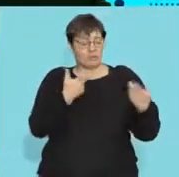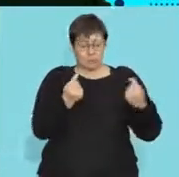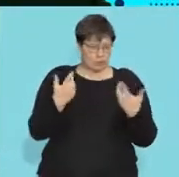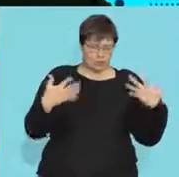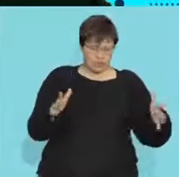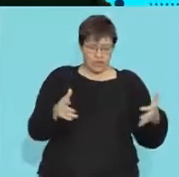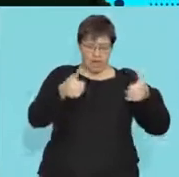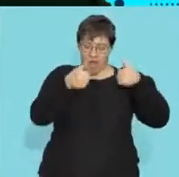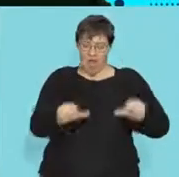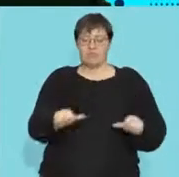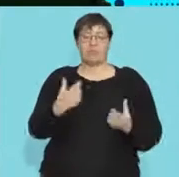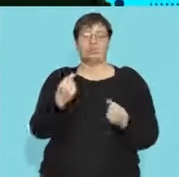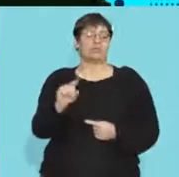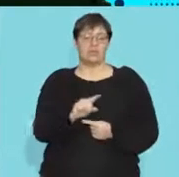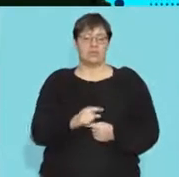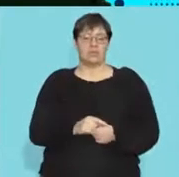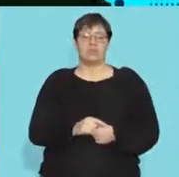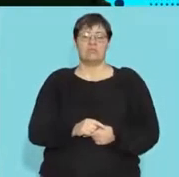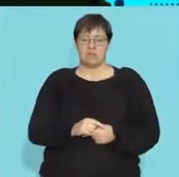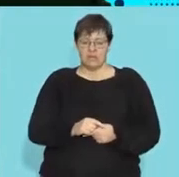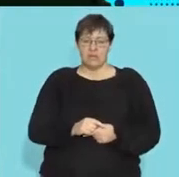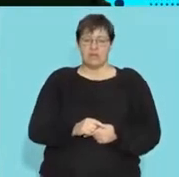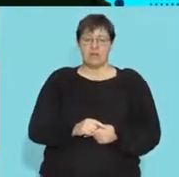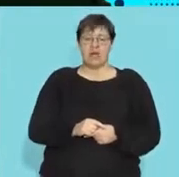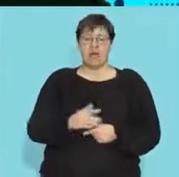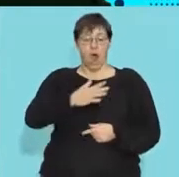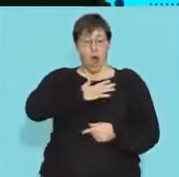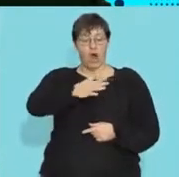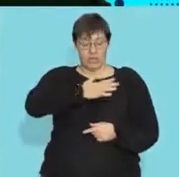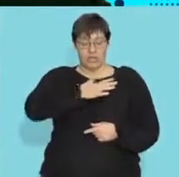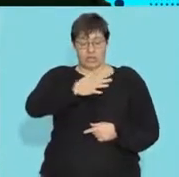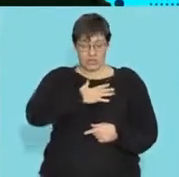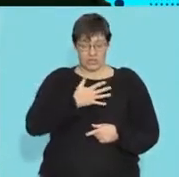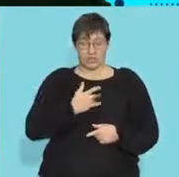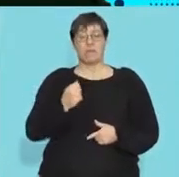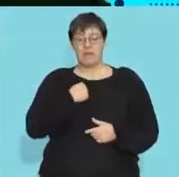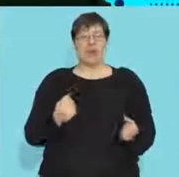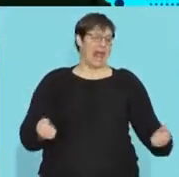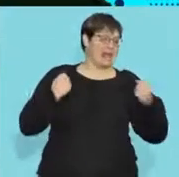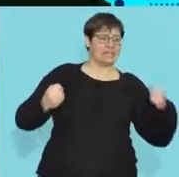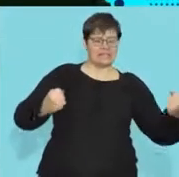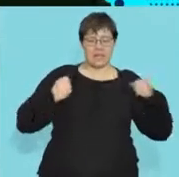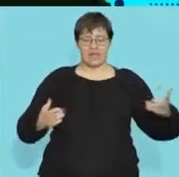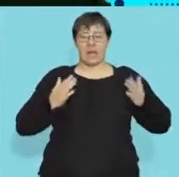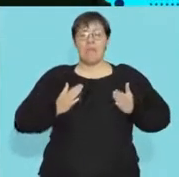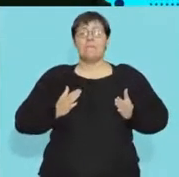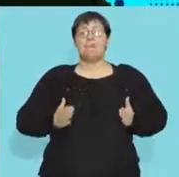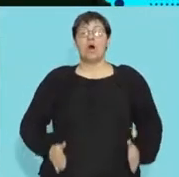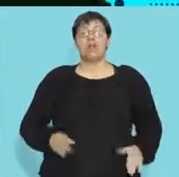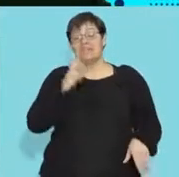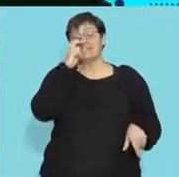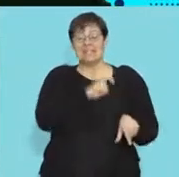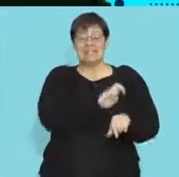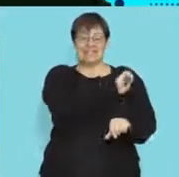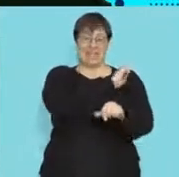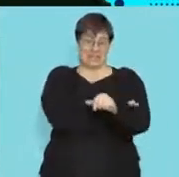i need i've done all this oxygen so what happens is i'm exercising and my body needs